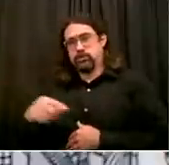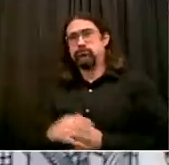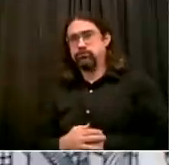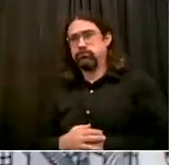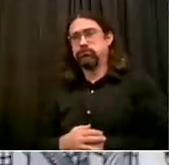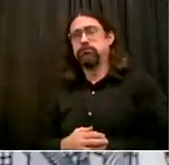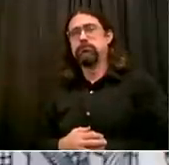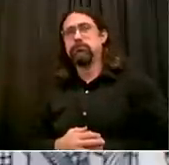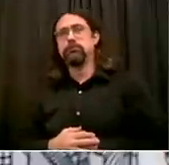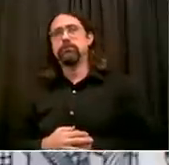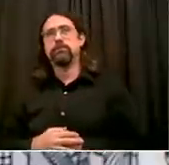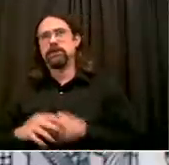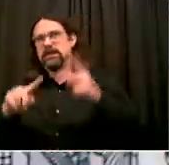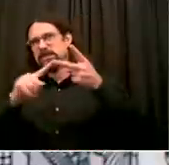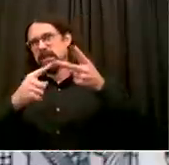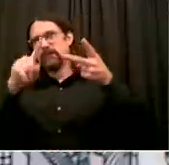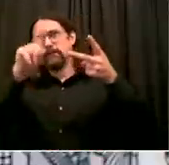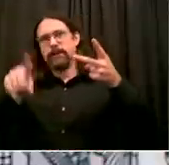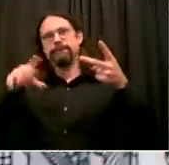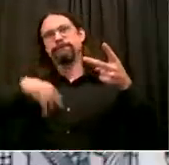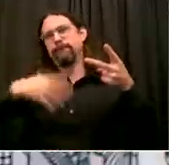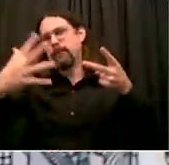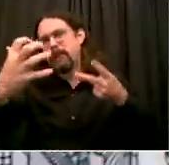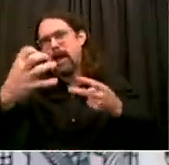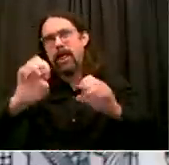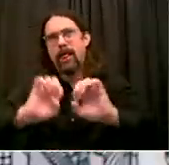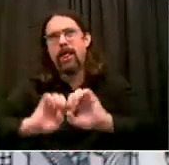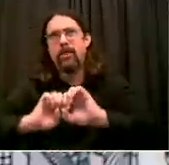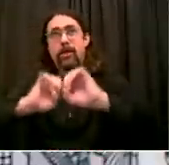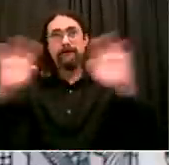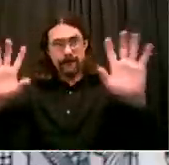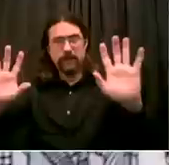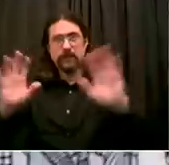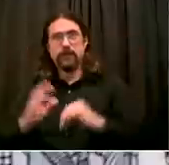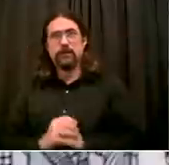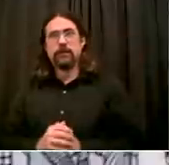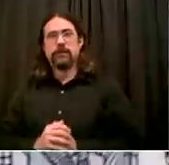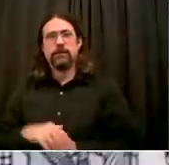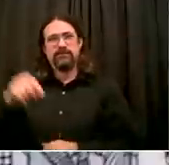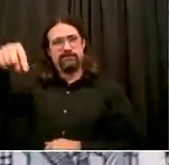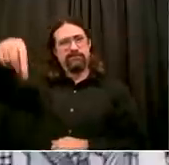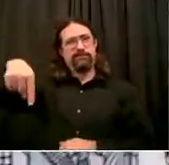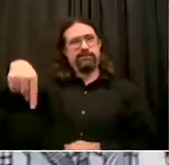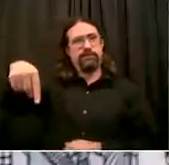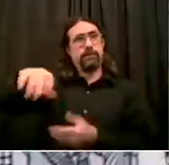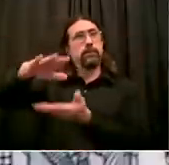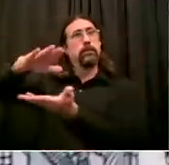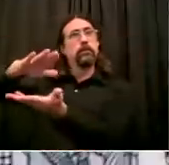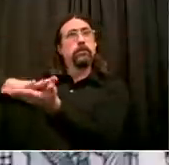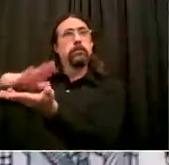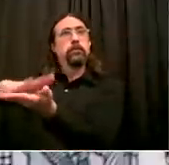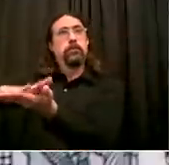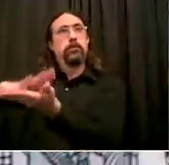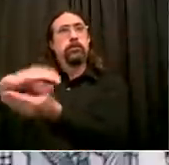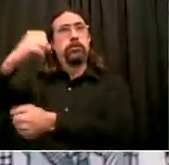that. And for if those days where there is heavy snow, everything goes remote,